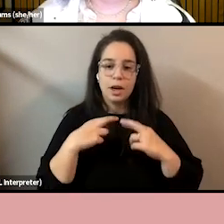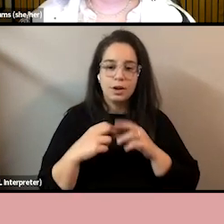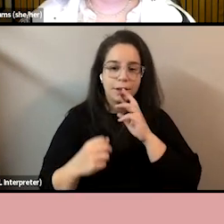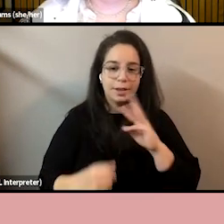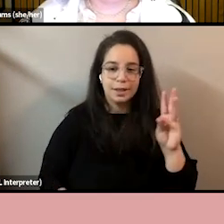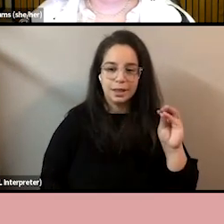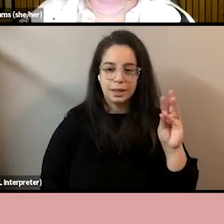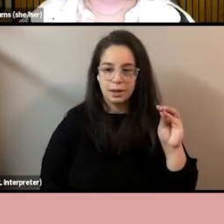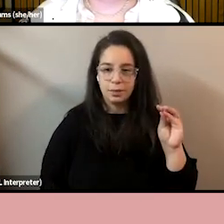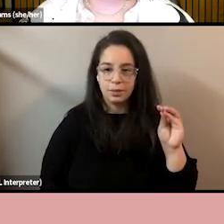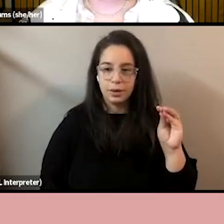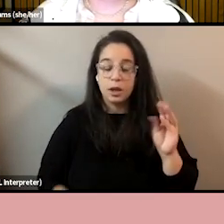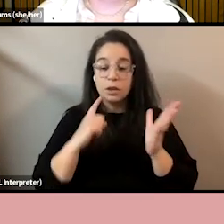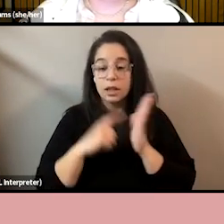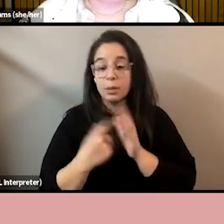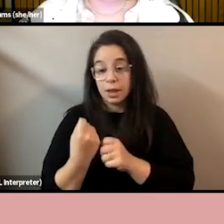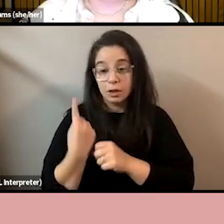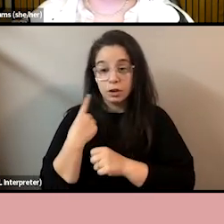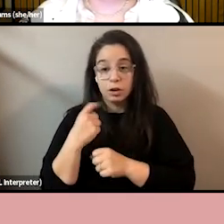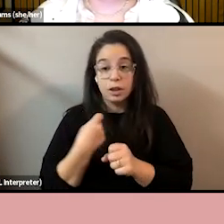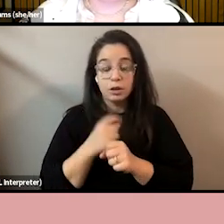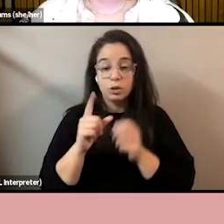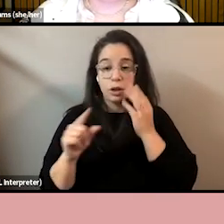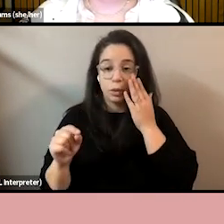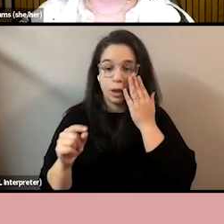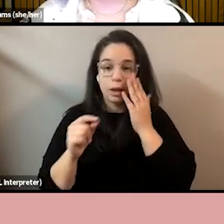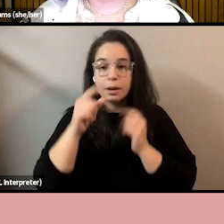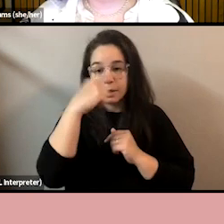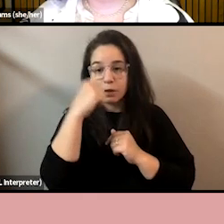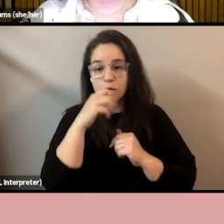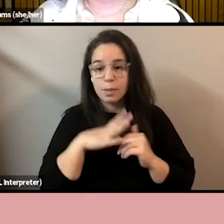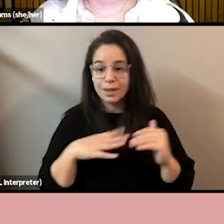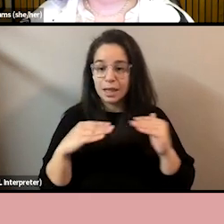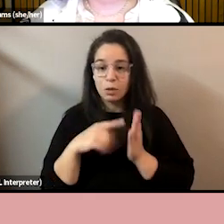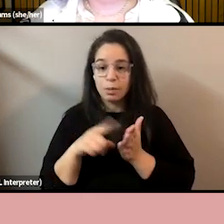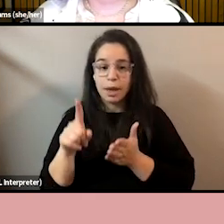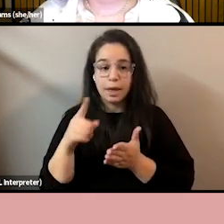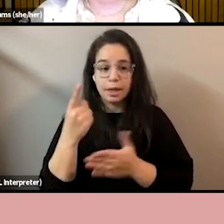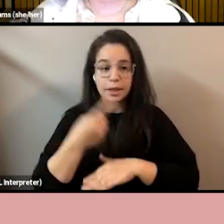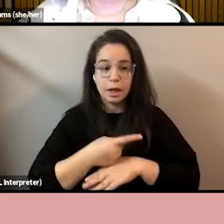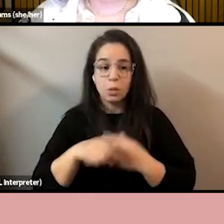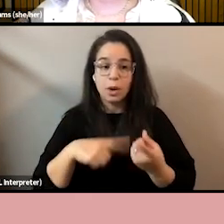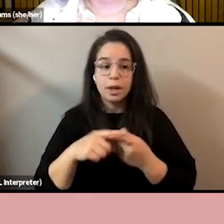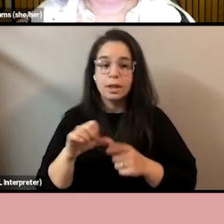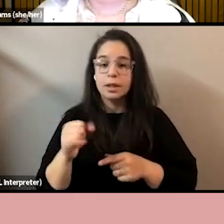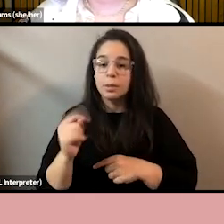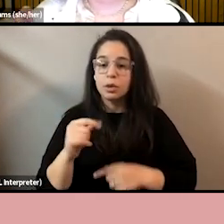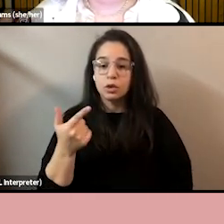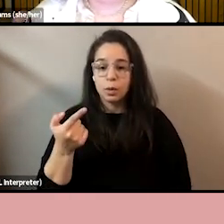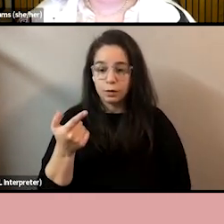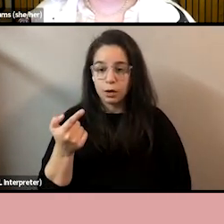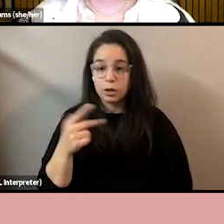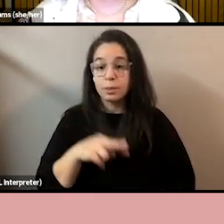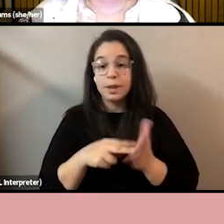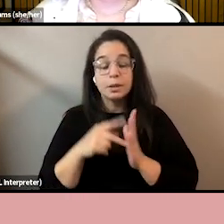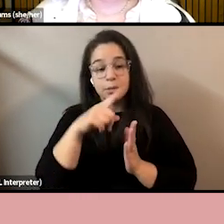Last year, in 2022, black women's equal pay day was on September 21st, meaning that black women